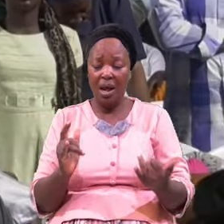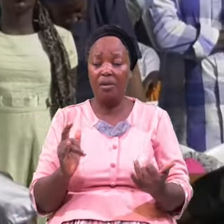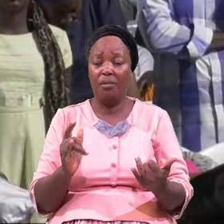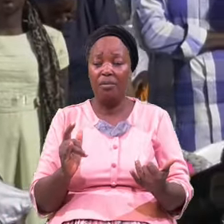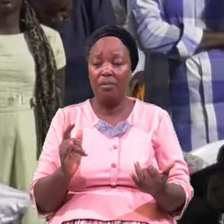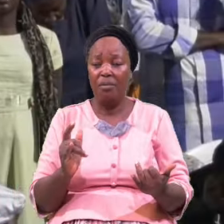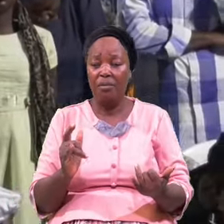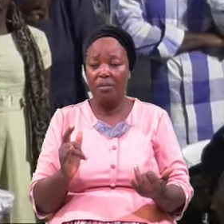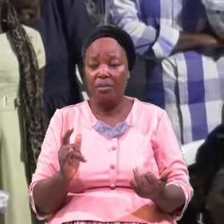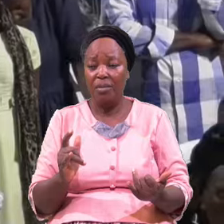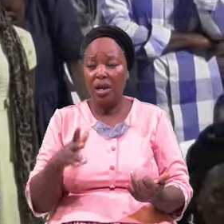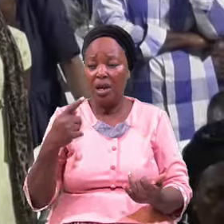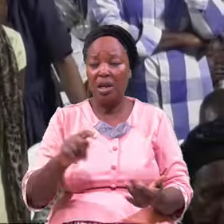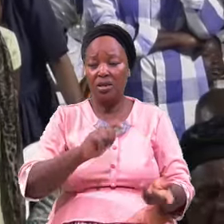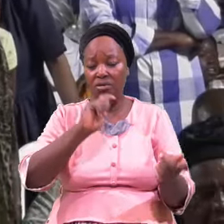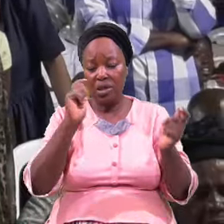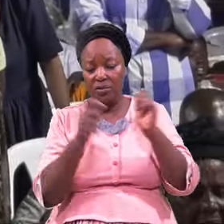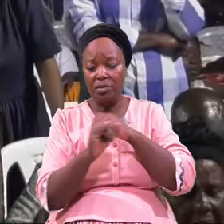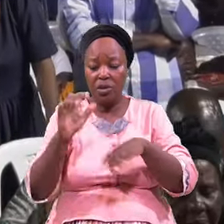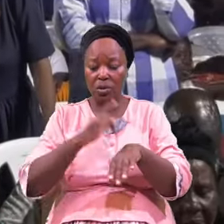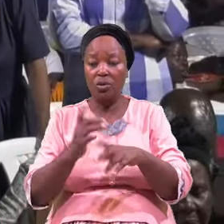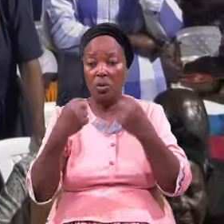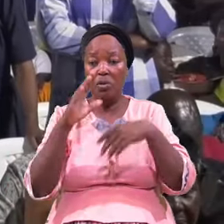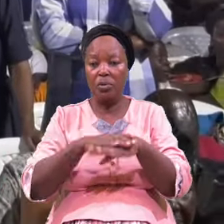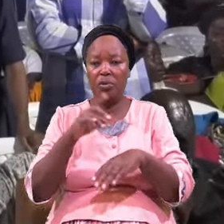The Transforming Touch Comes Upon You